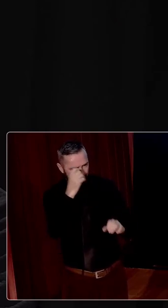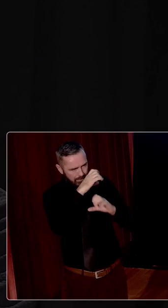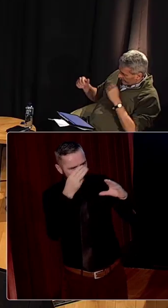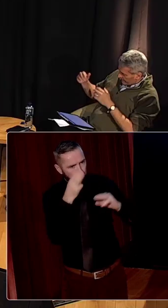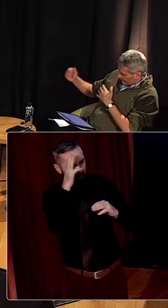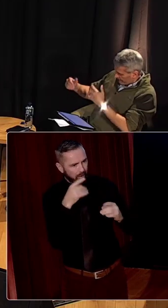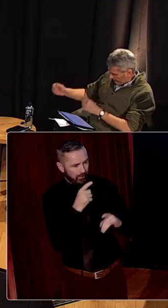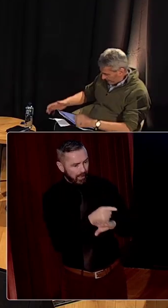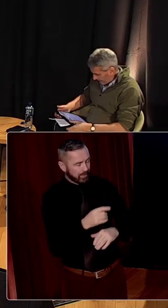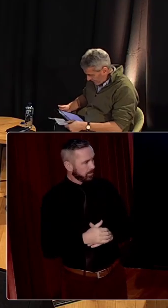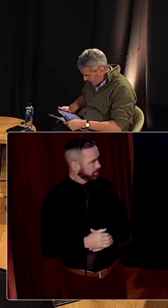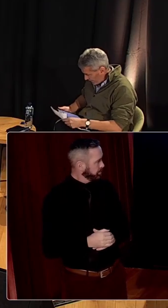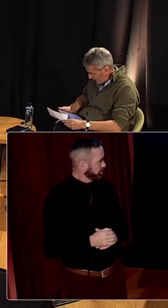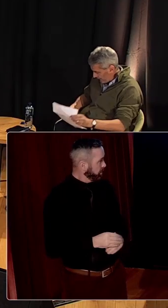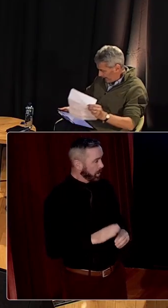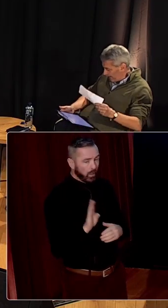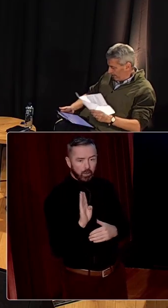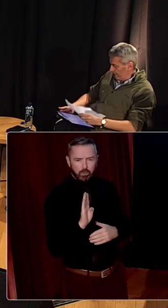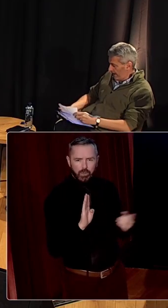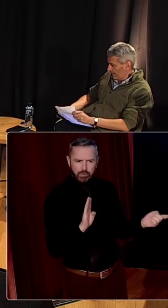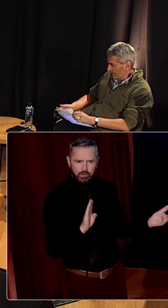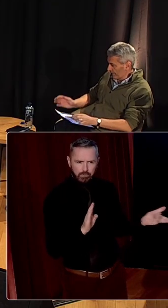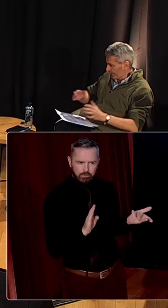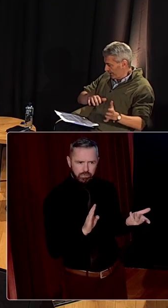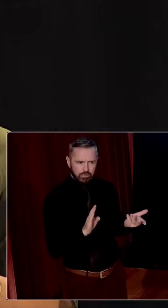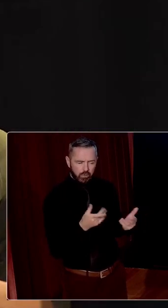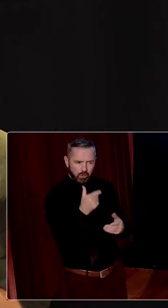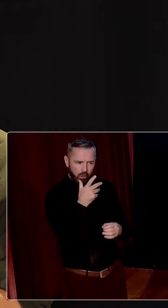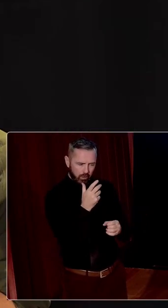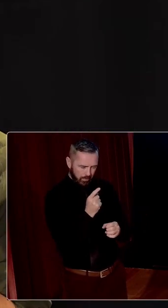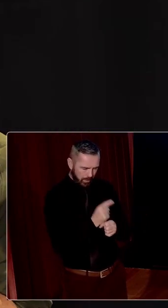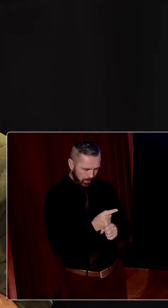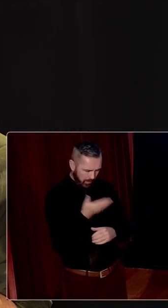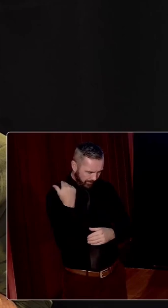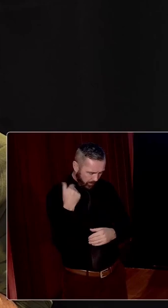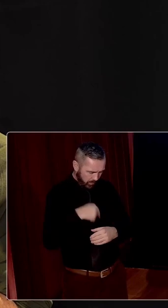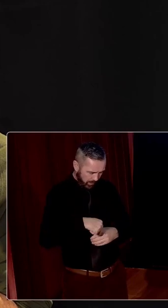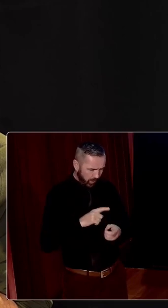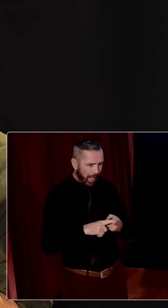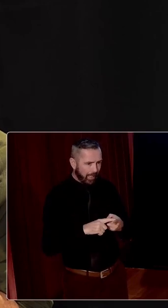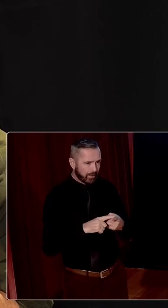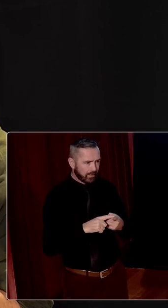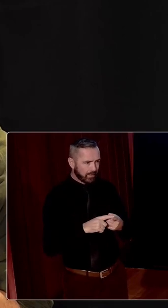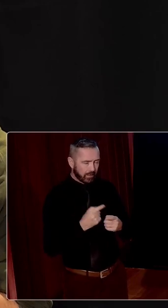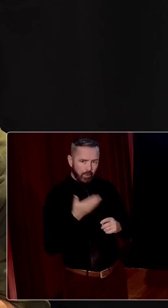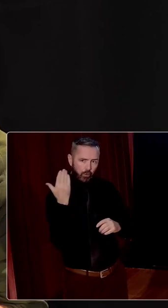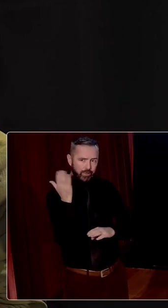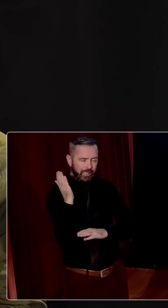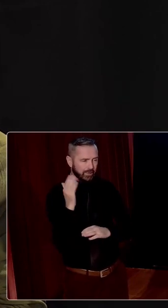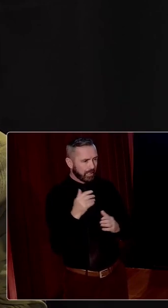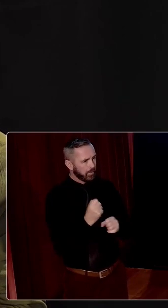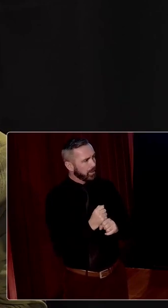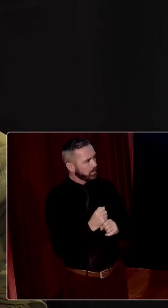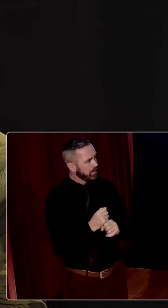you in there because, I mean, it's been touched on here and it was touched on in the earlier session about, you know,